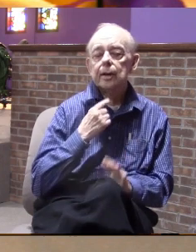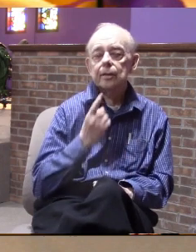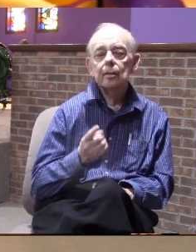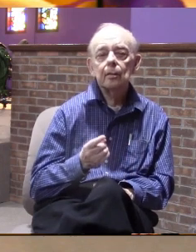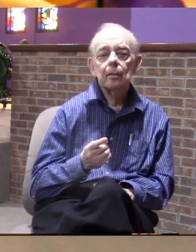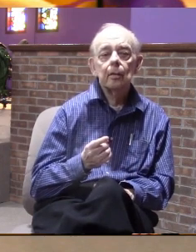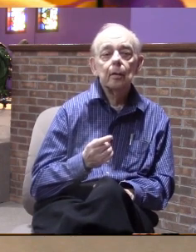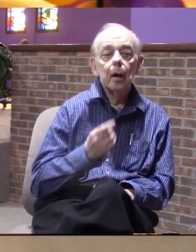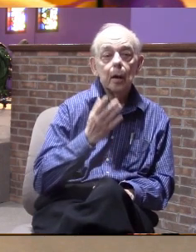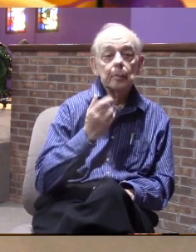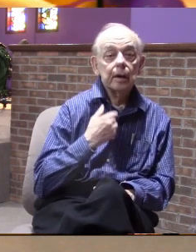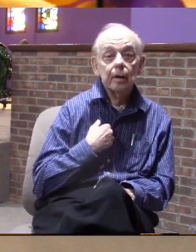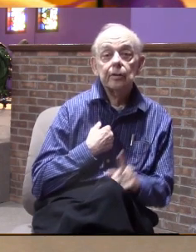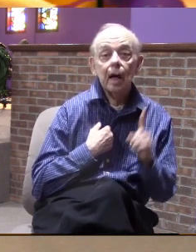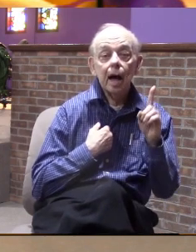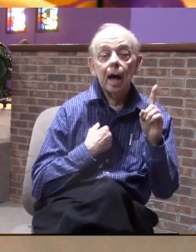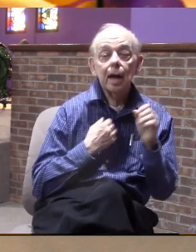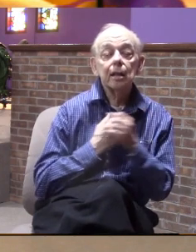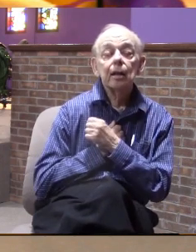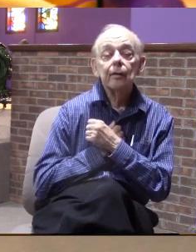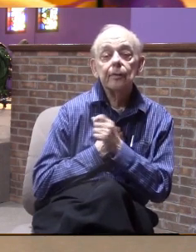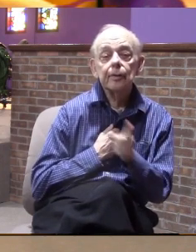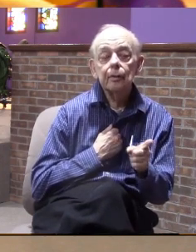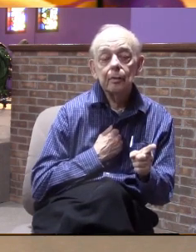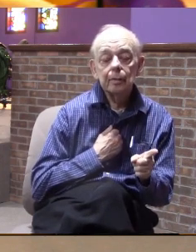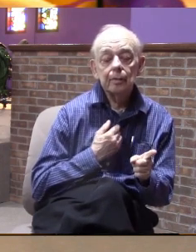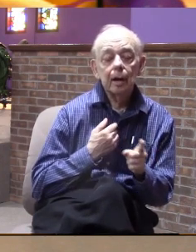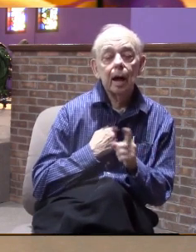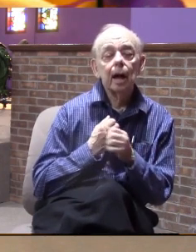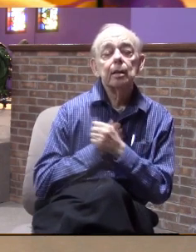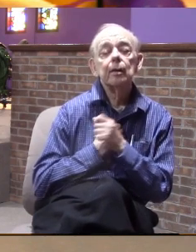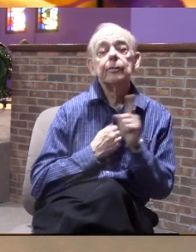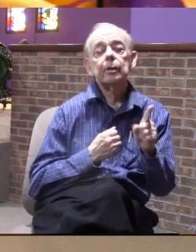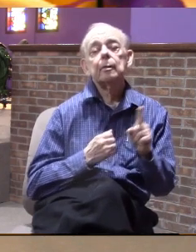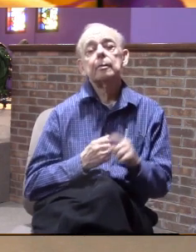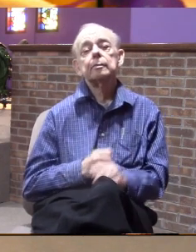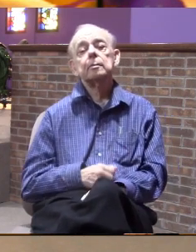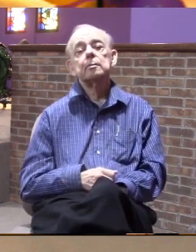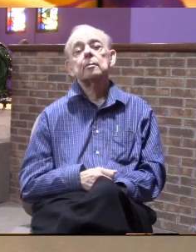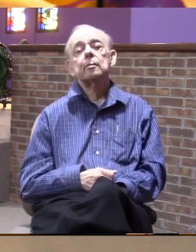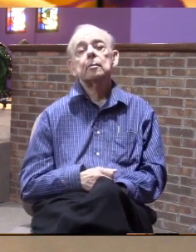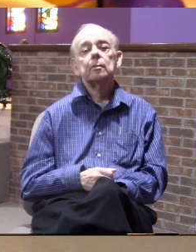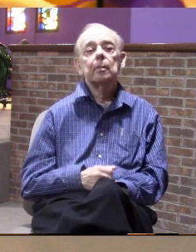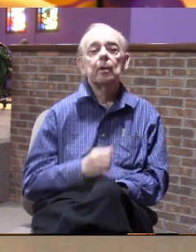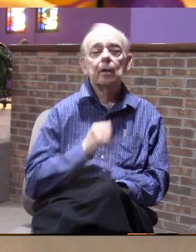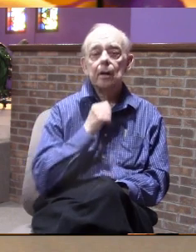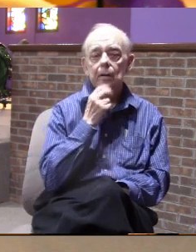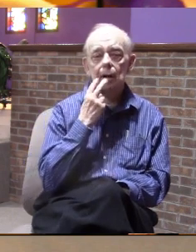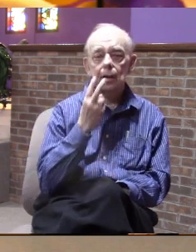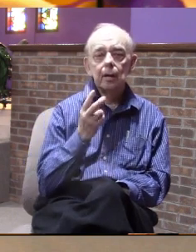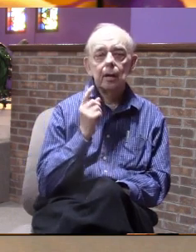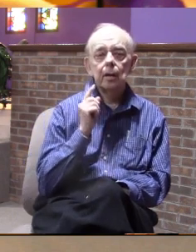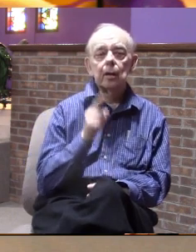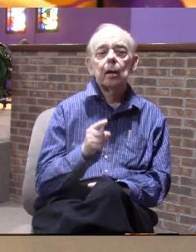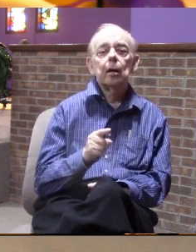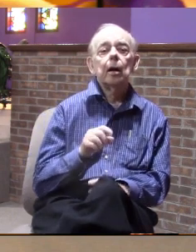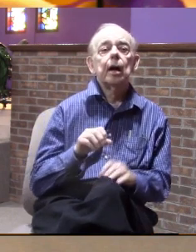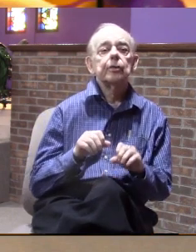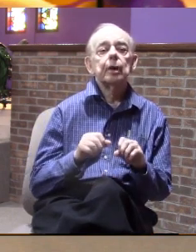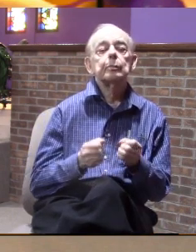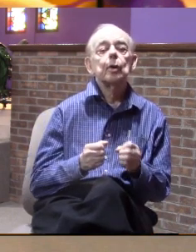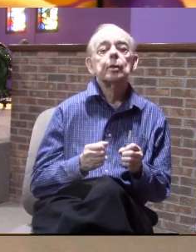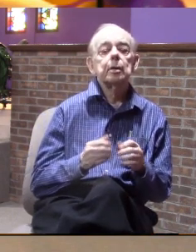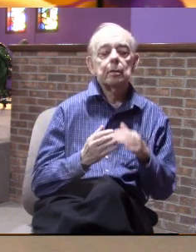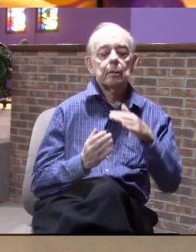because I love you I just love you I don't see you as a broken pot